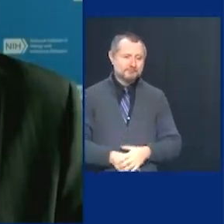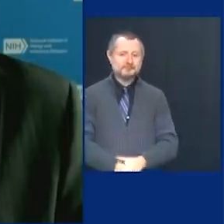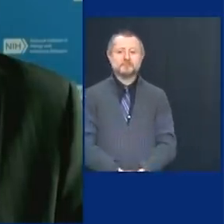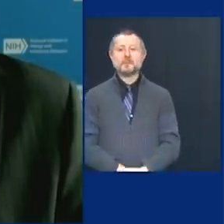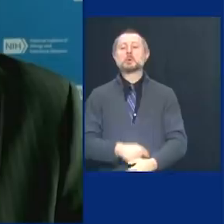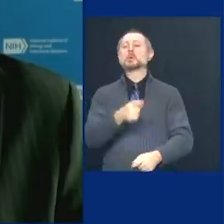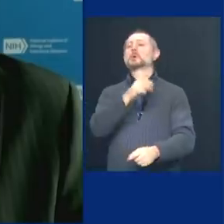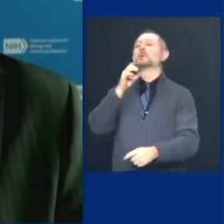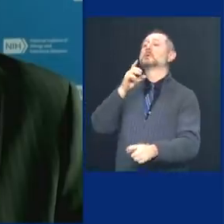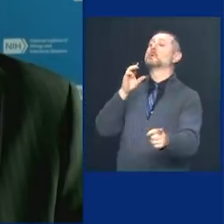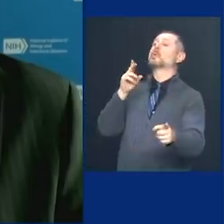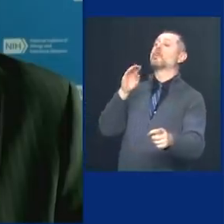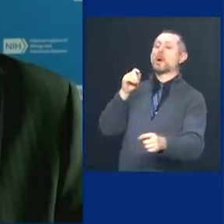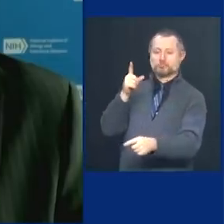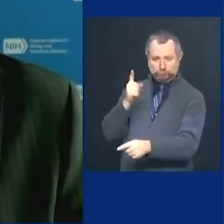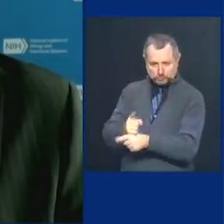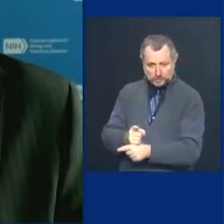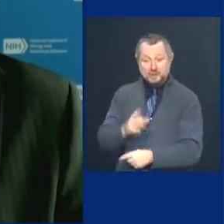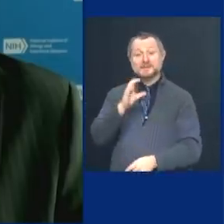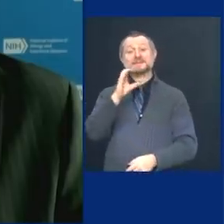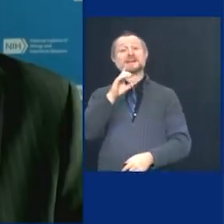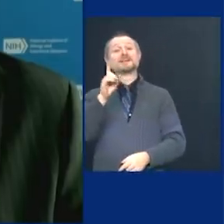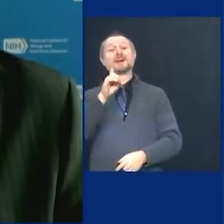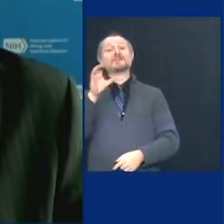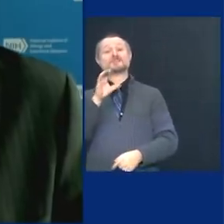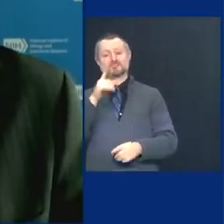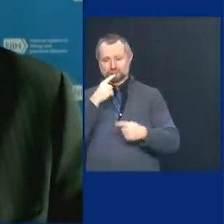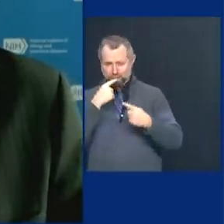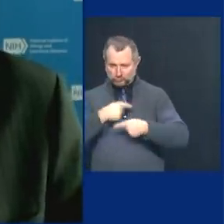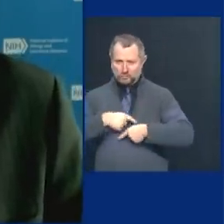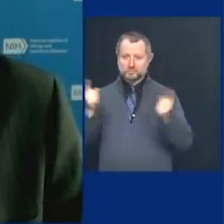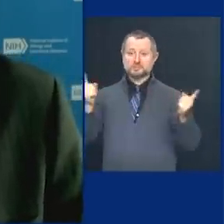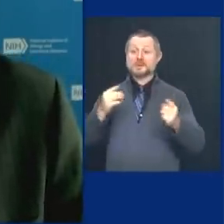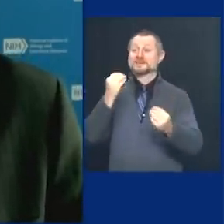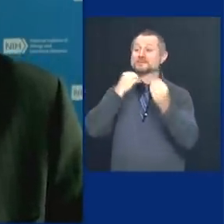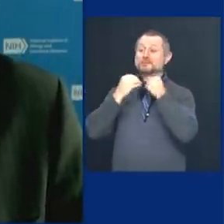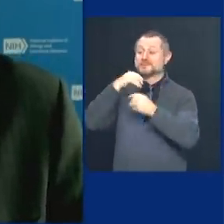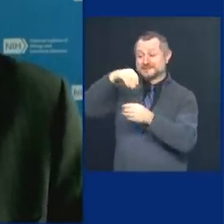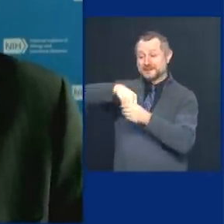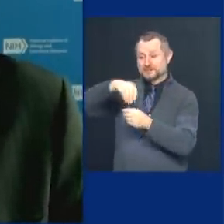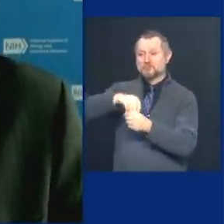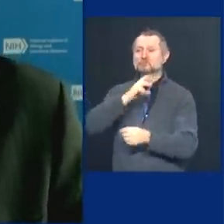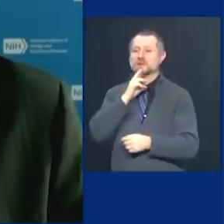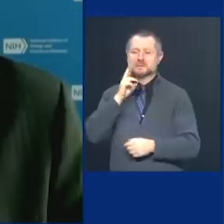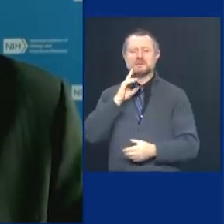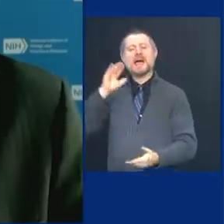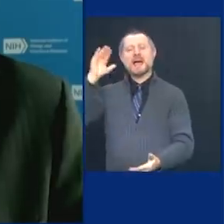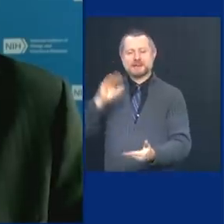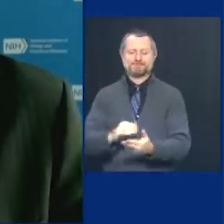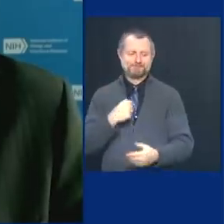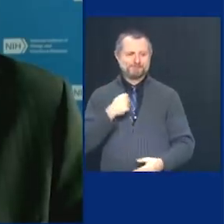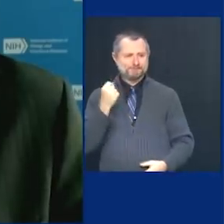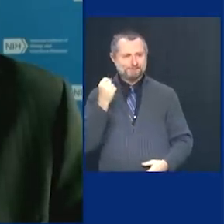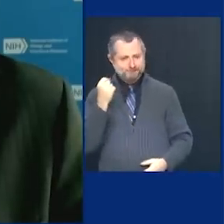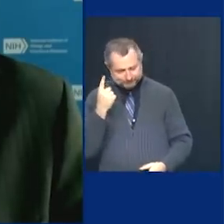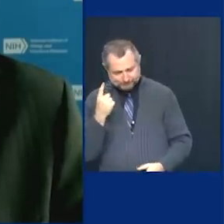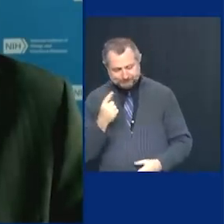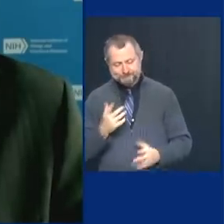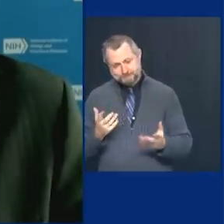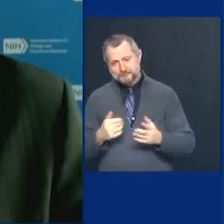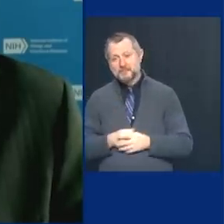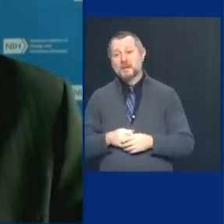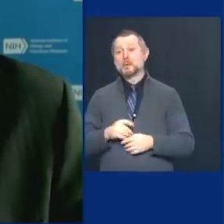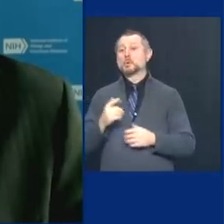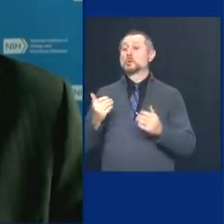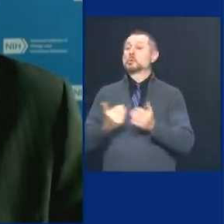says more restrictions on indoor dining, which I understand. And again, changing positions when facts